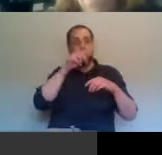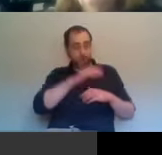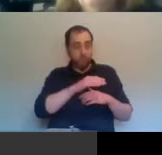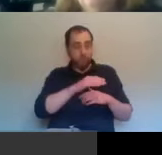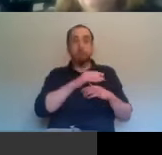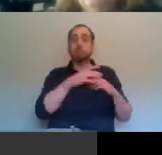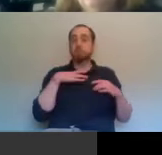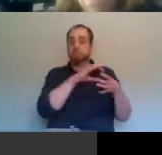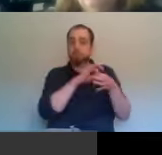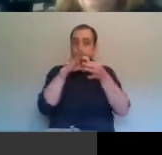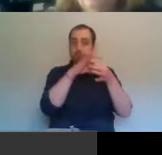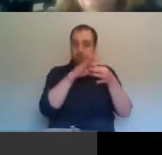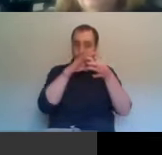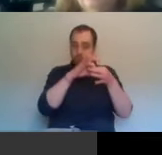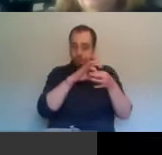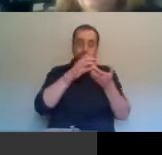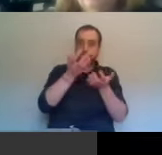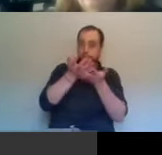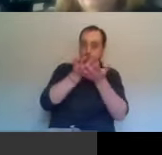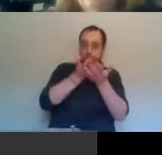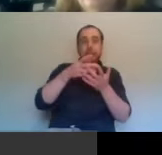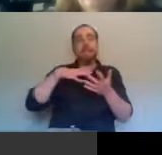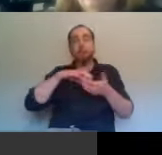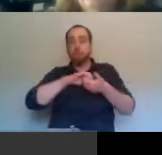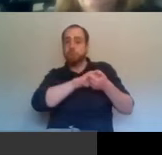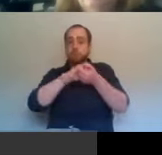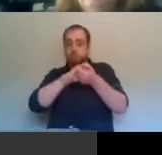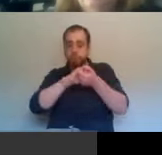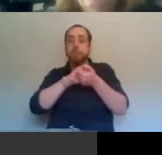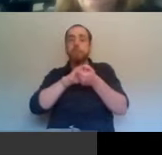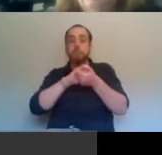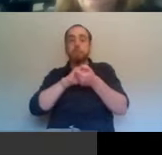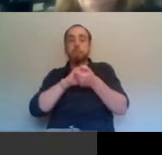community not, in its present mood, is not going to, uh, give that cooperation.